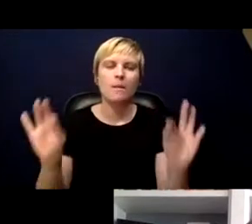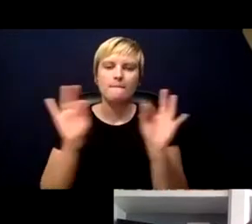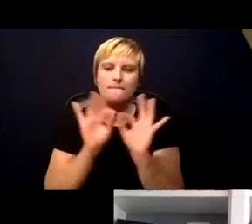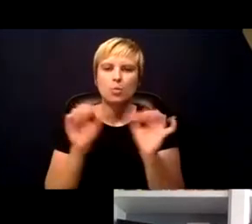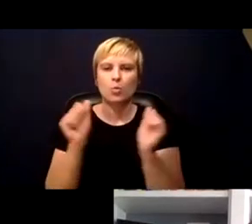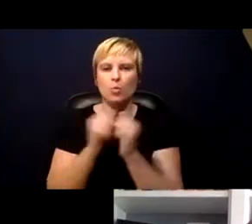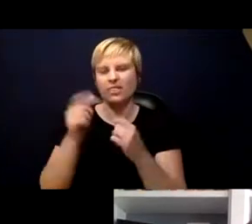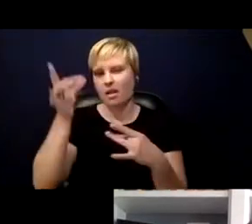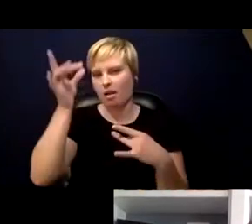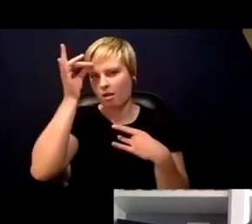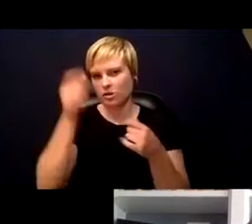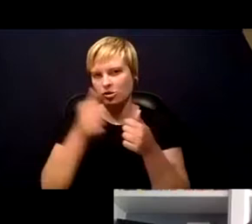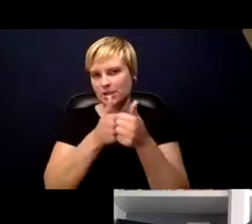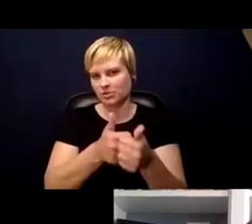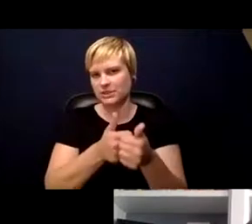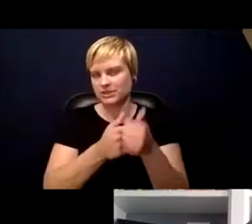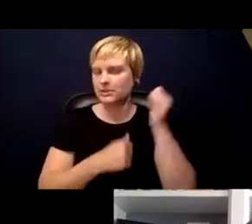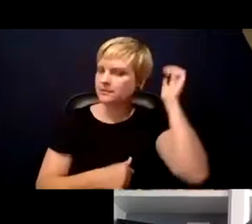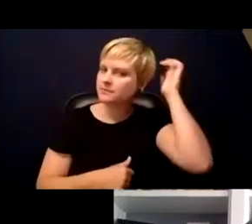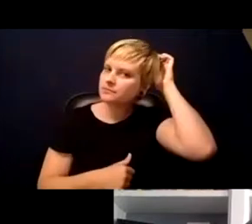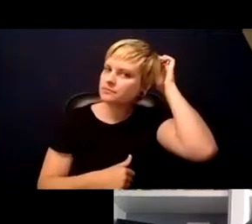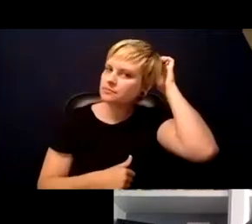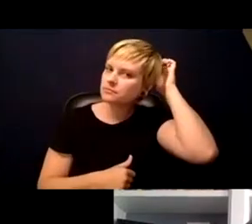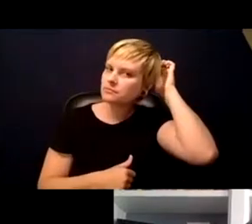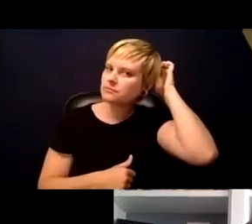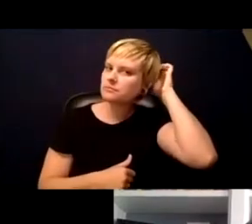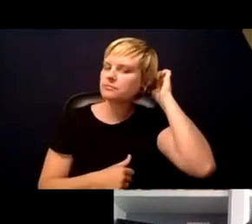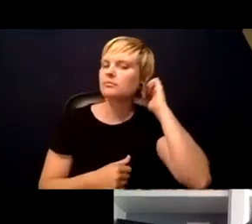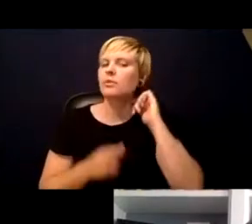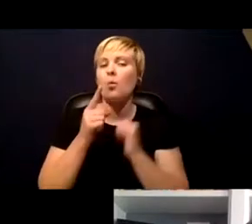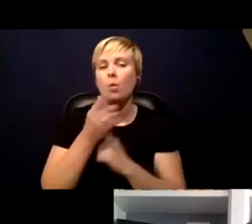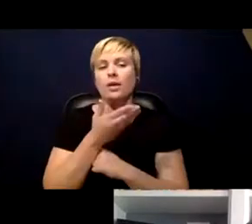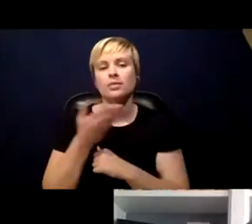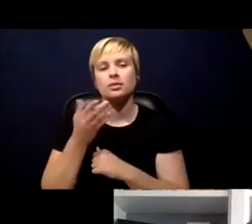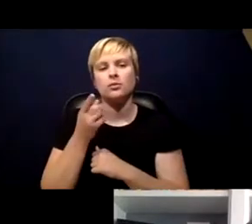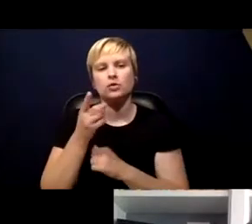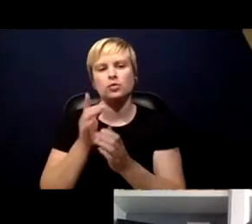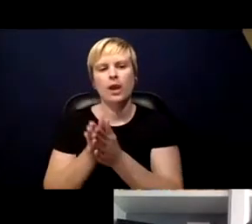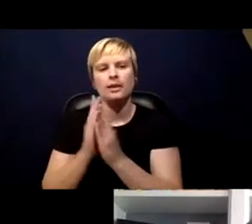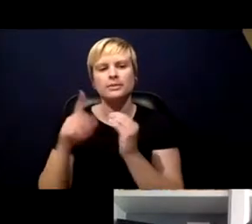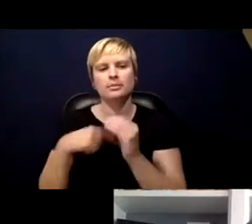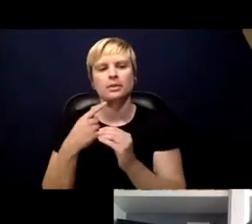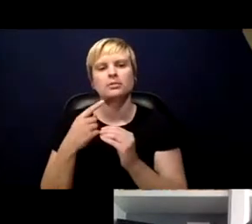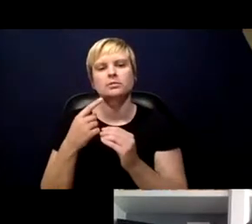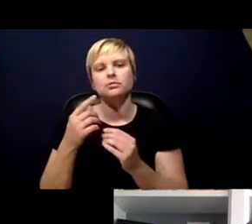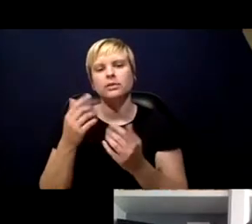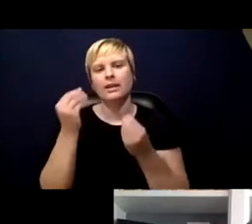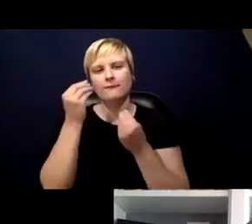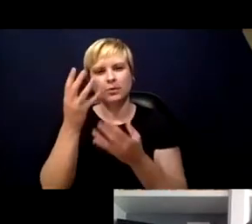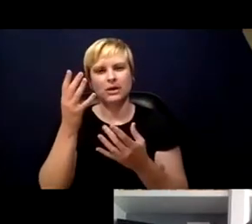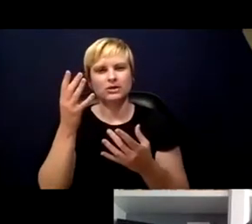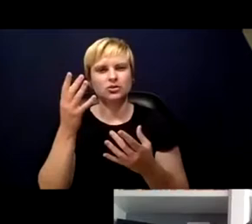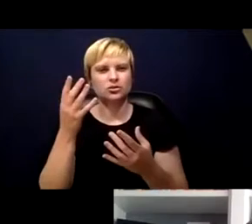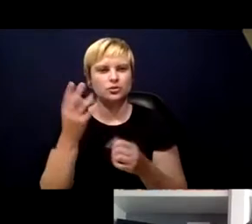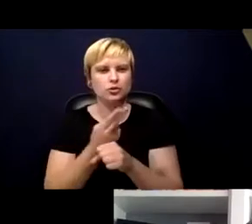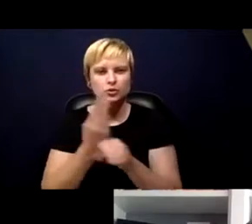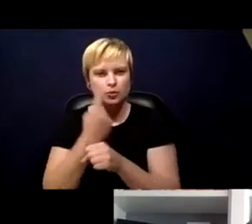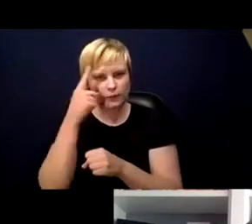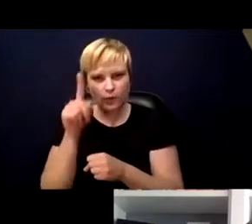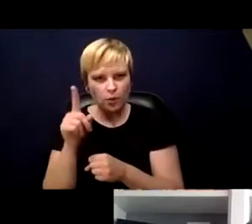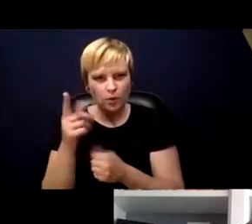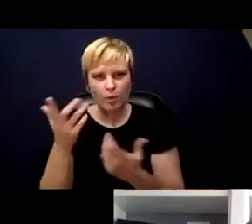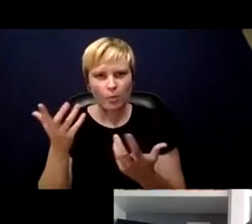tracing. One of the things that when you were asking about what the information for contact tracing is used for or for